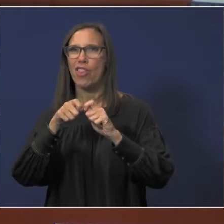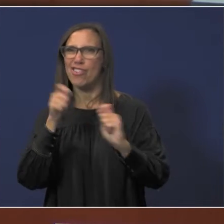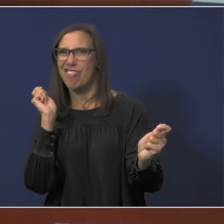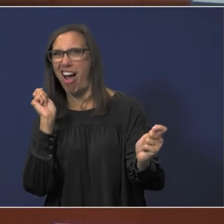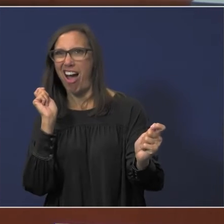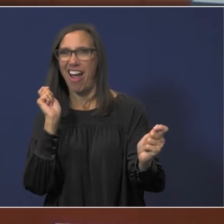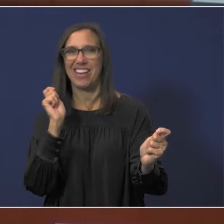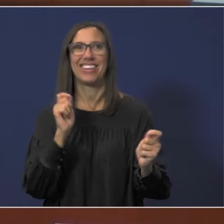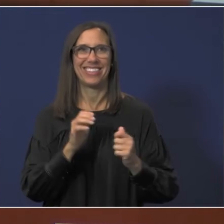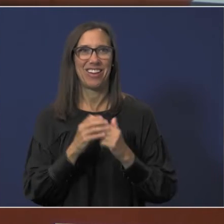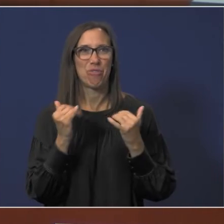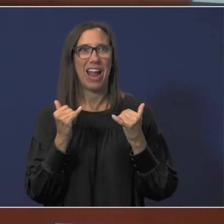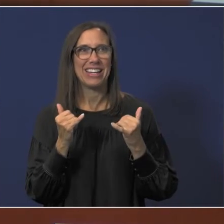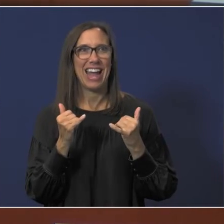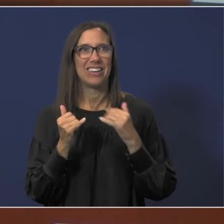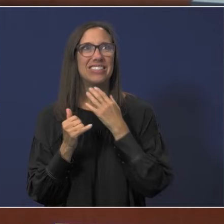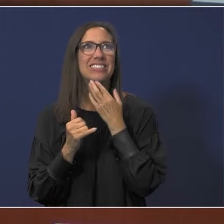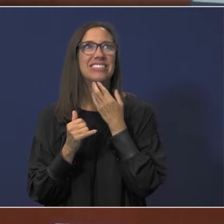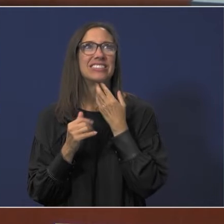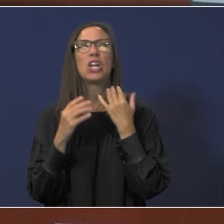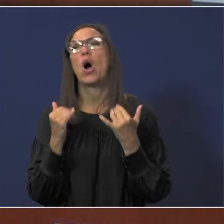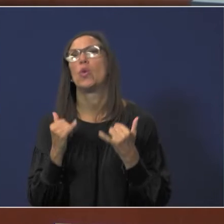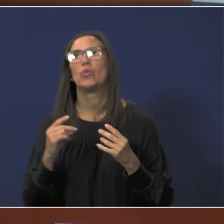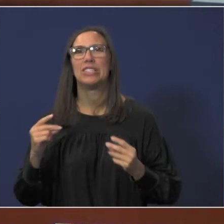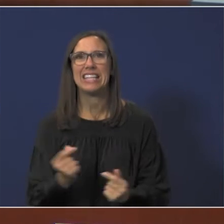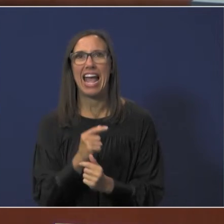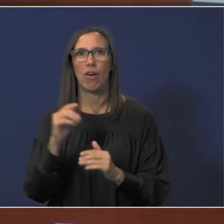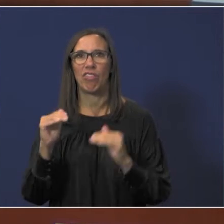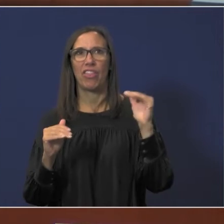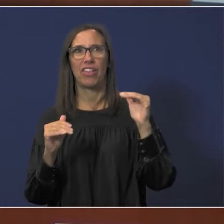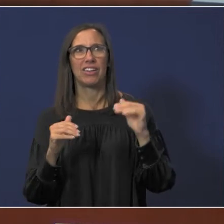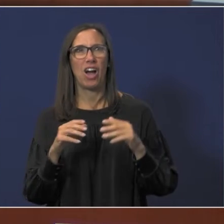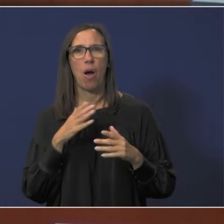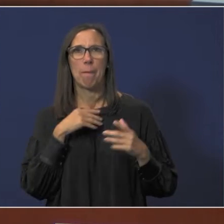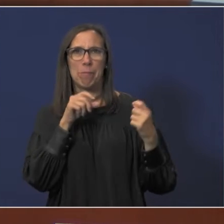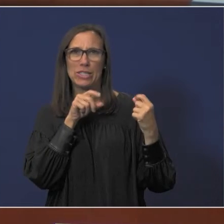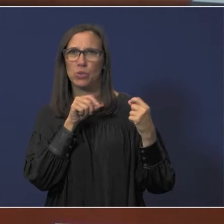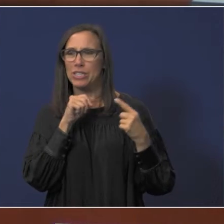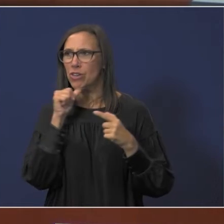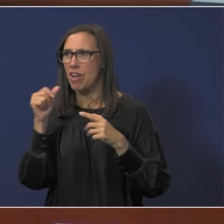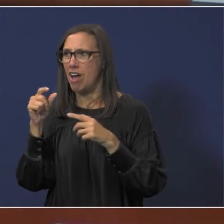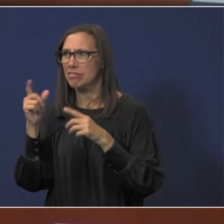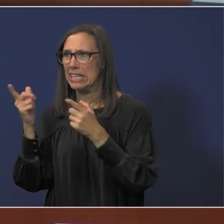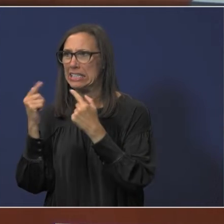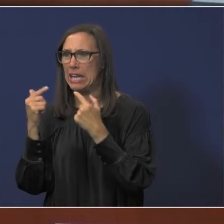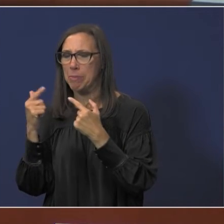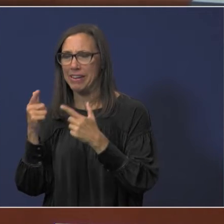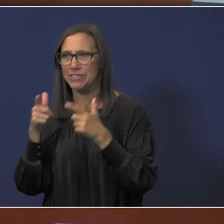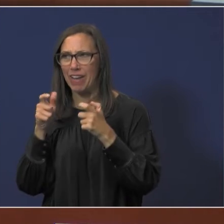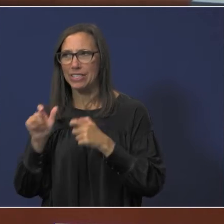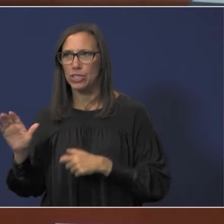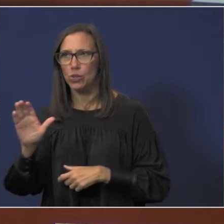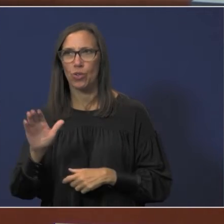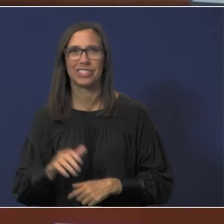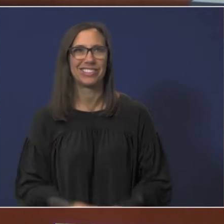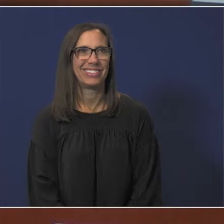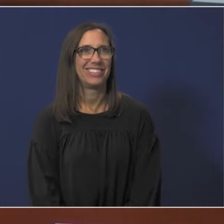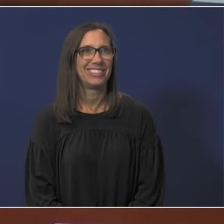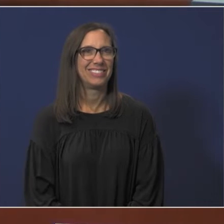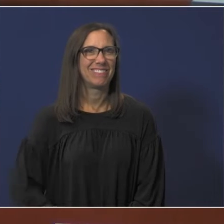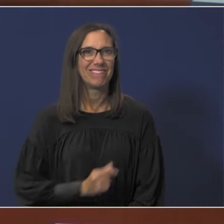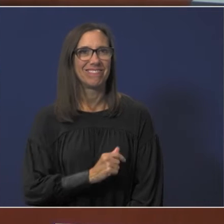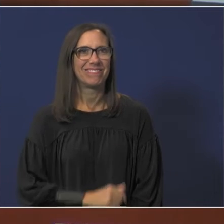playoff volleyball we're down now now we're down one my tweets aren't coming in as fast as yours vicky my tweets are not coming in as fast as yours it's